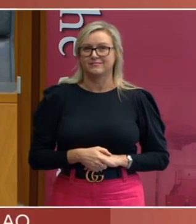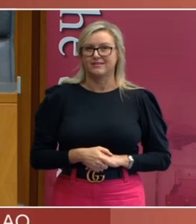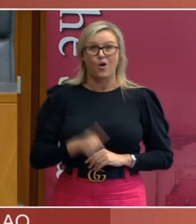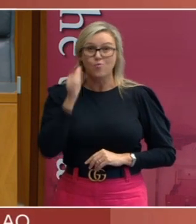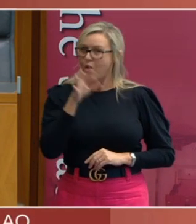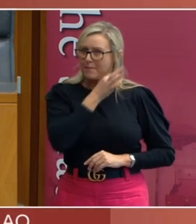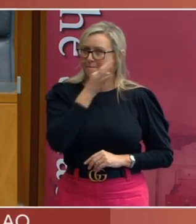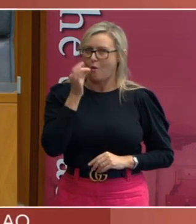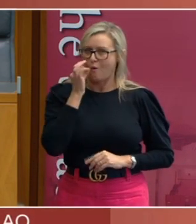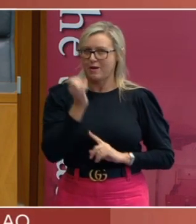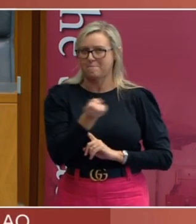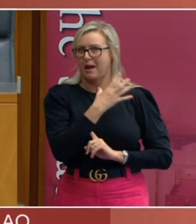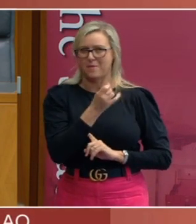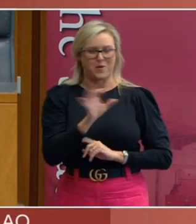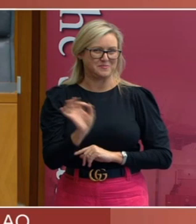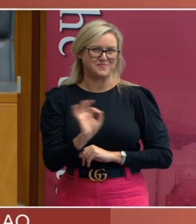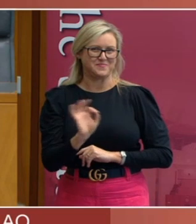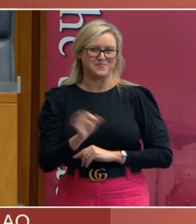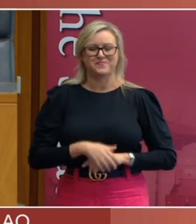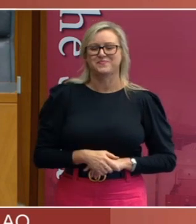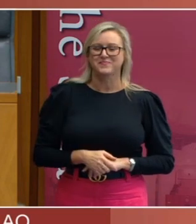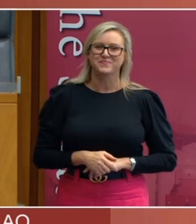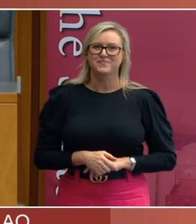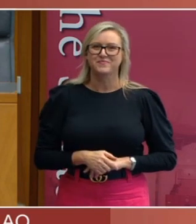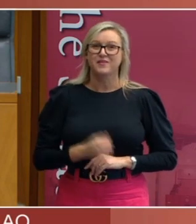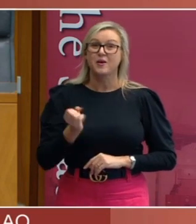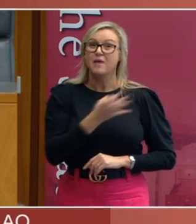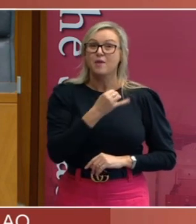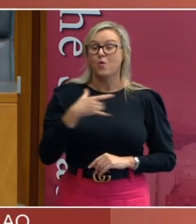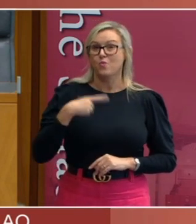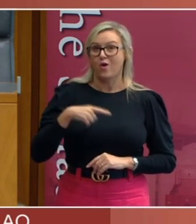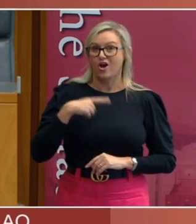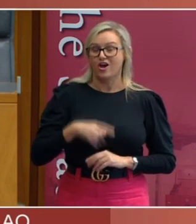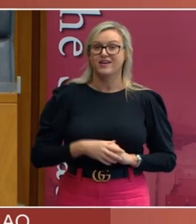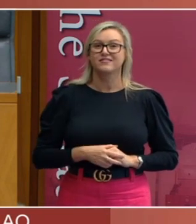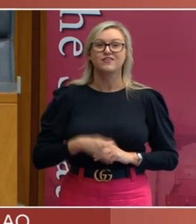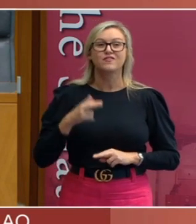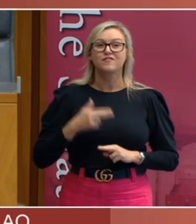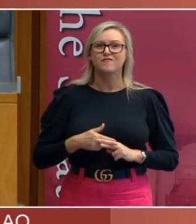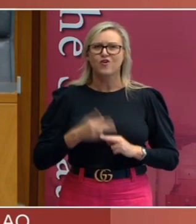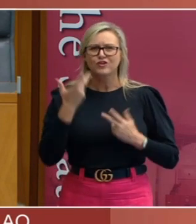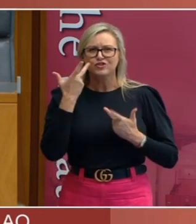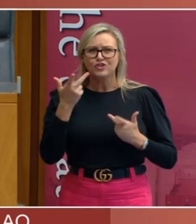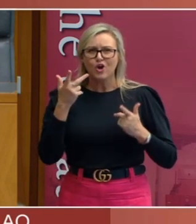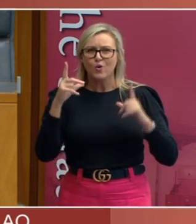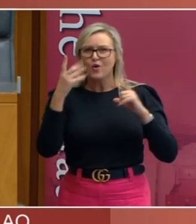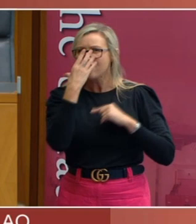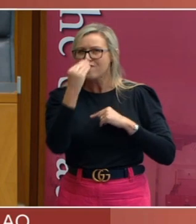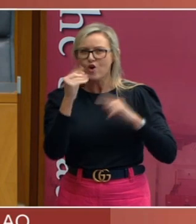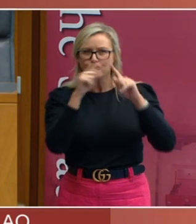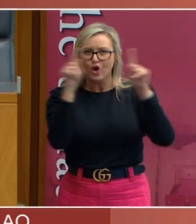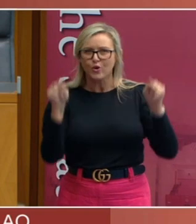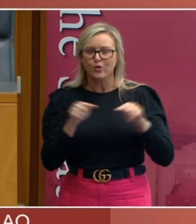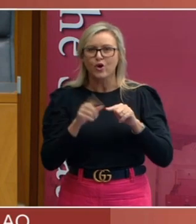PowerPoint. Let me tell you that the PowerPoint is here for the purpose of showing you pictures. Okay, no